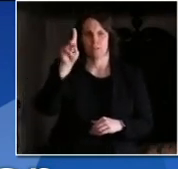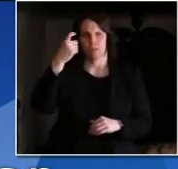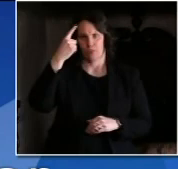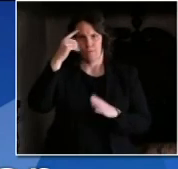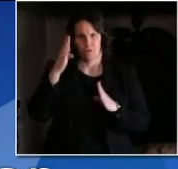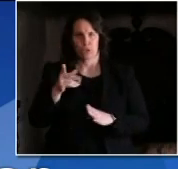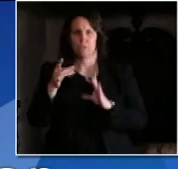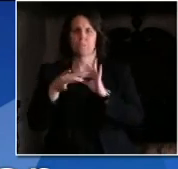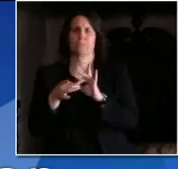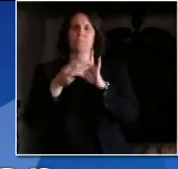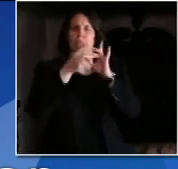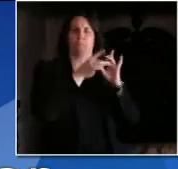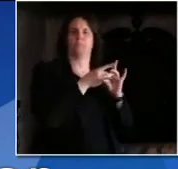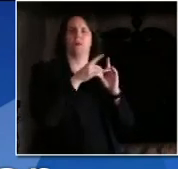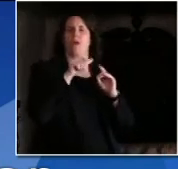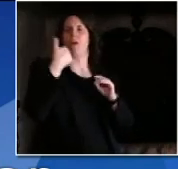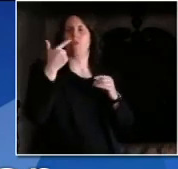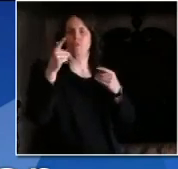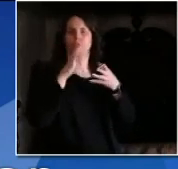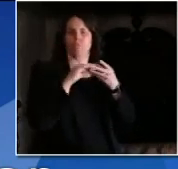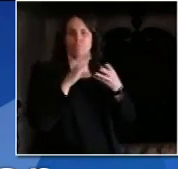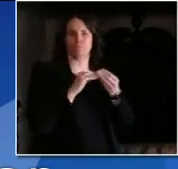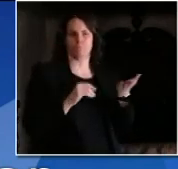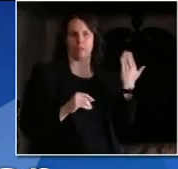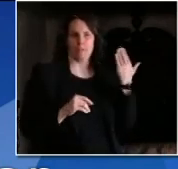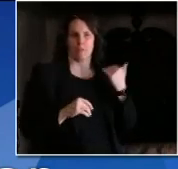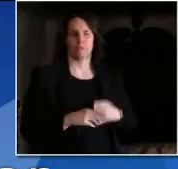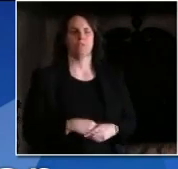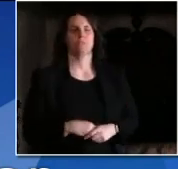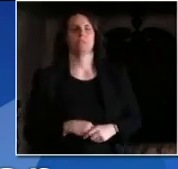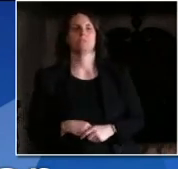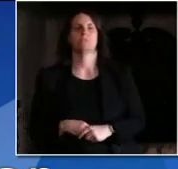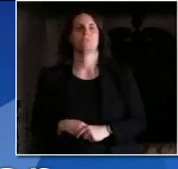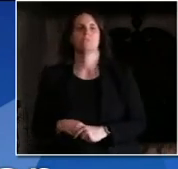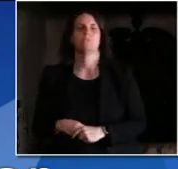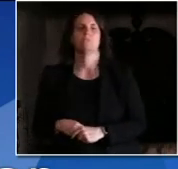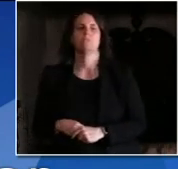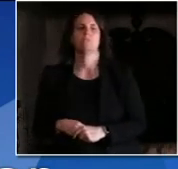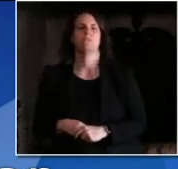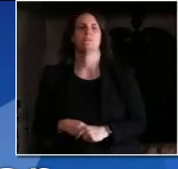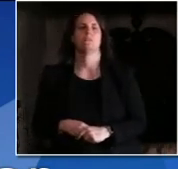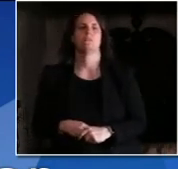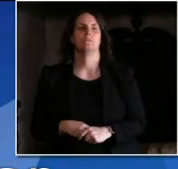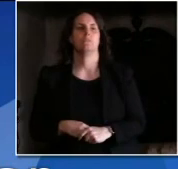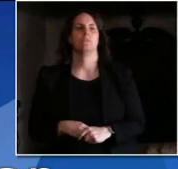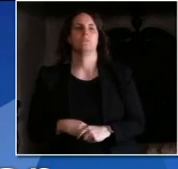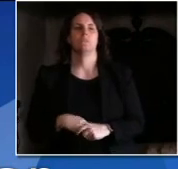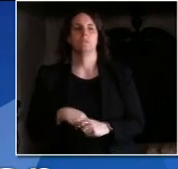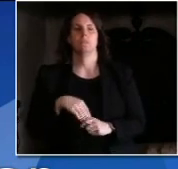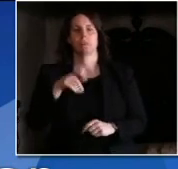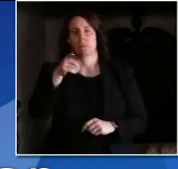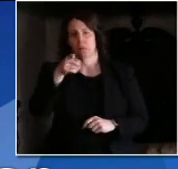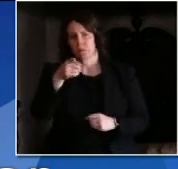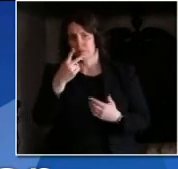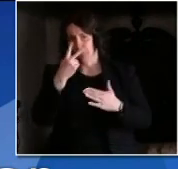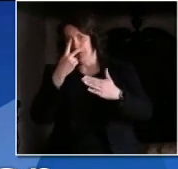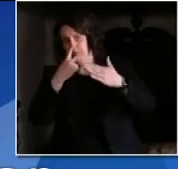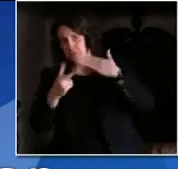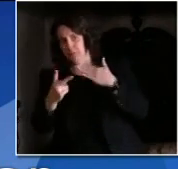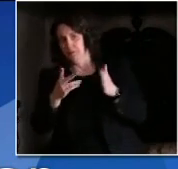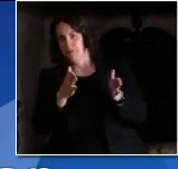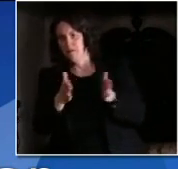asked we also have a plan for this upcoming Sunday and actually some of our